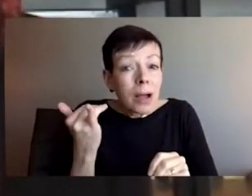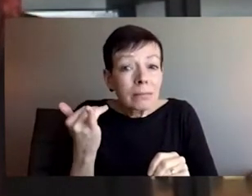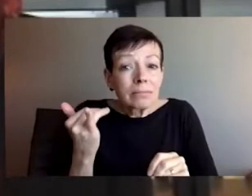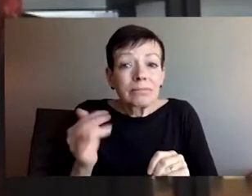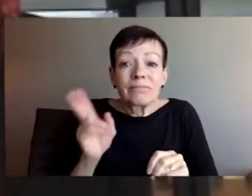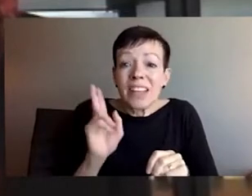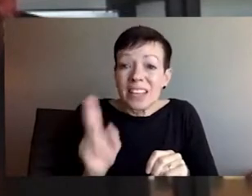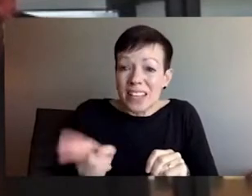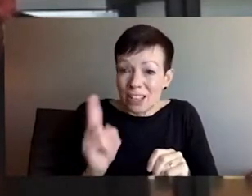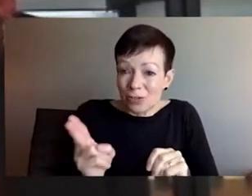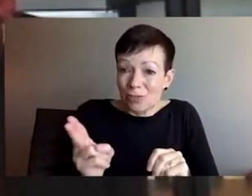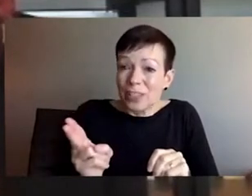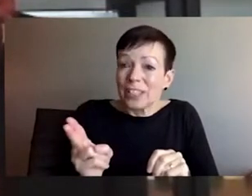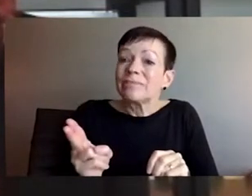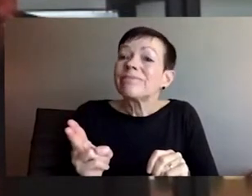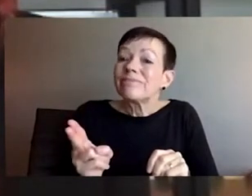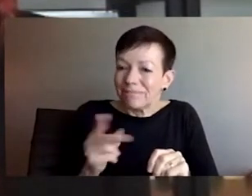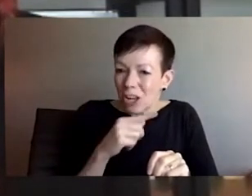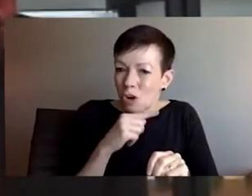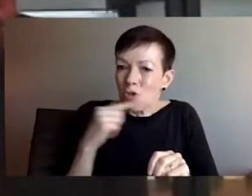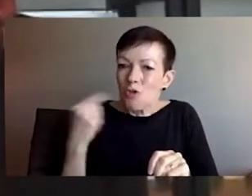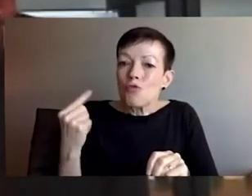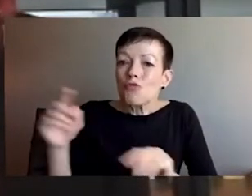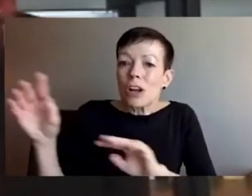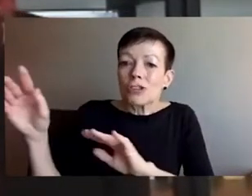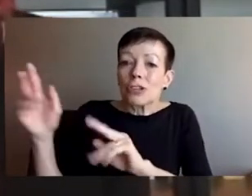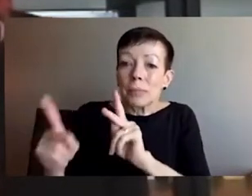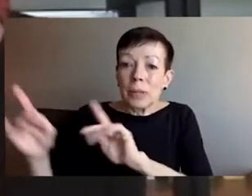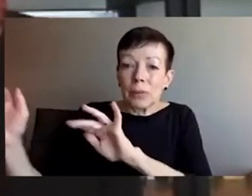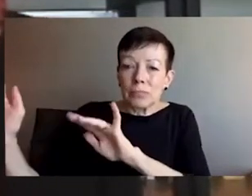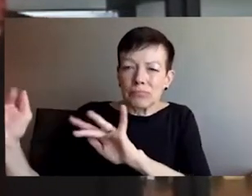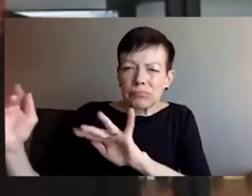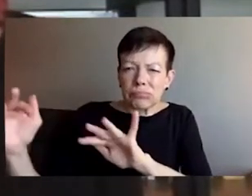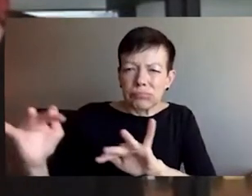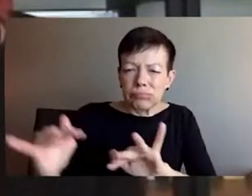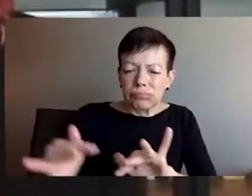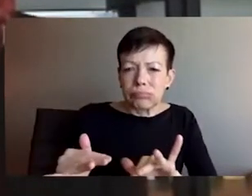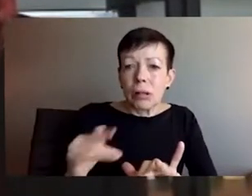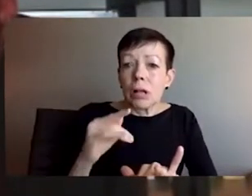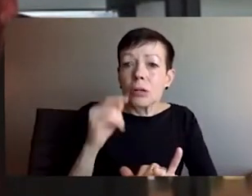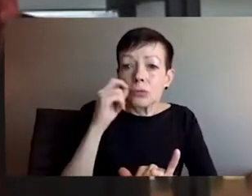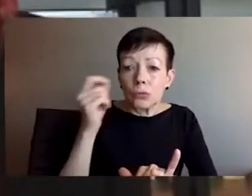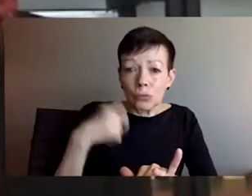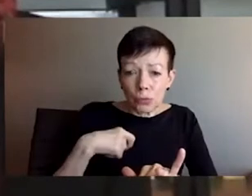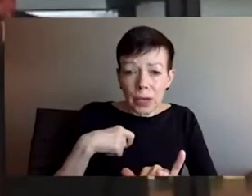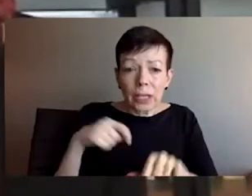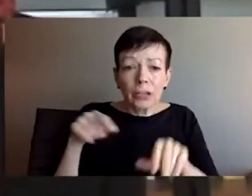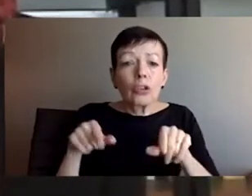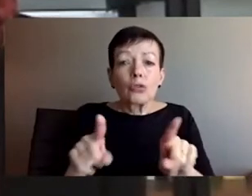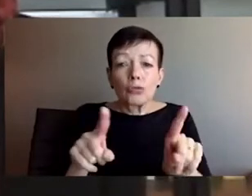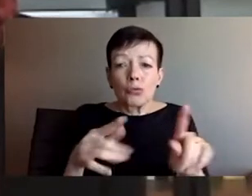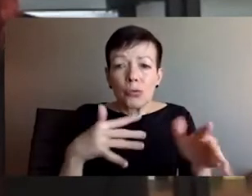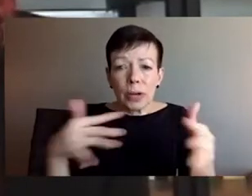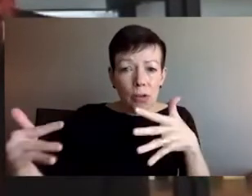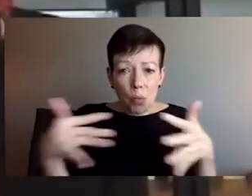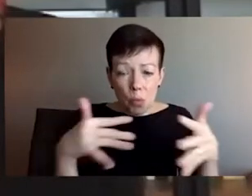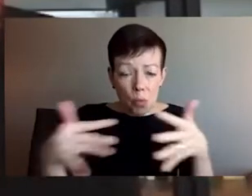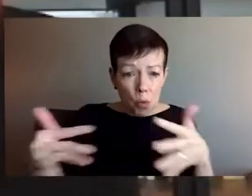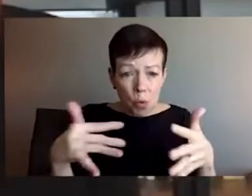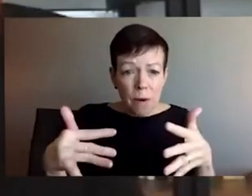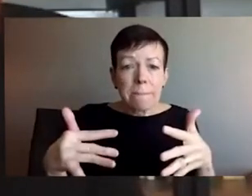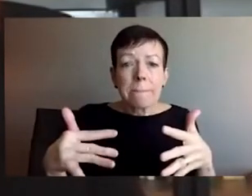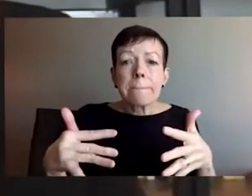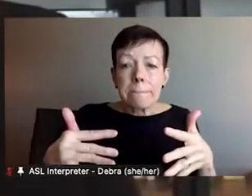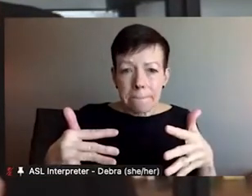Um, now there are, uh, large populations in Ukraine who speak Russian. Um, many of them,